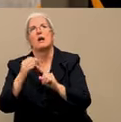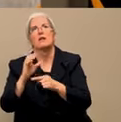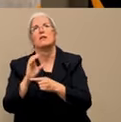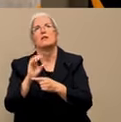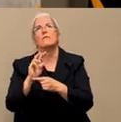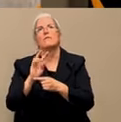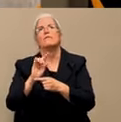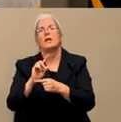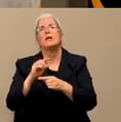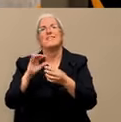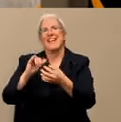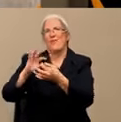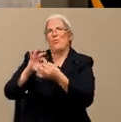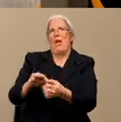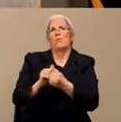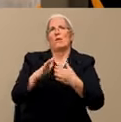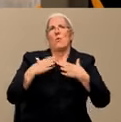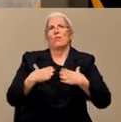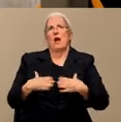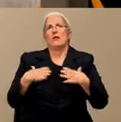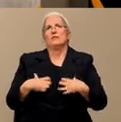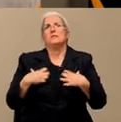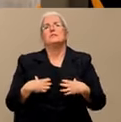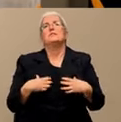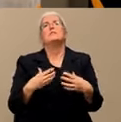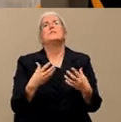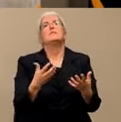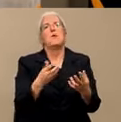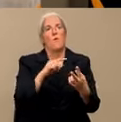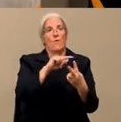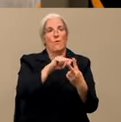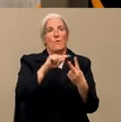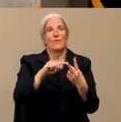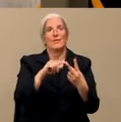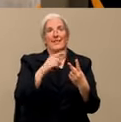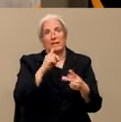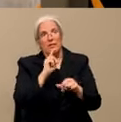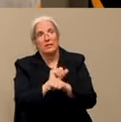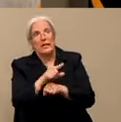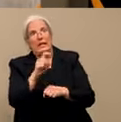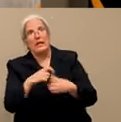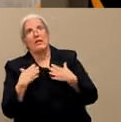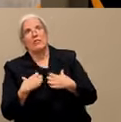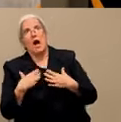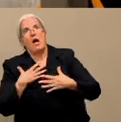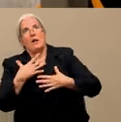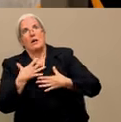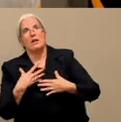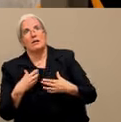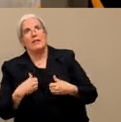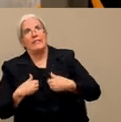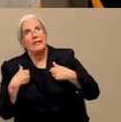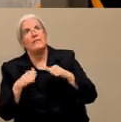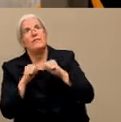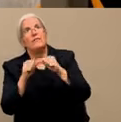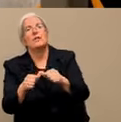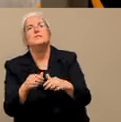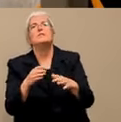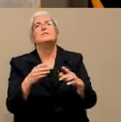and you need your lungs to live. You referenced the respiratory side of this can be particularly